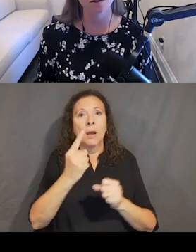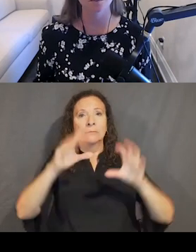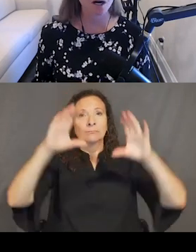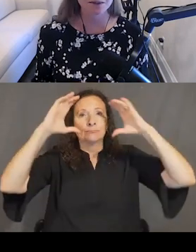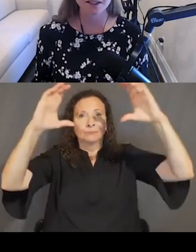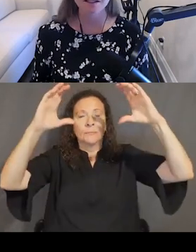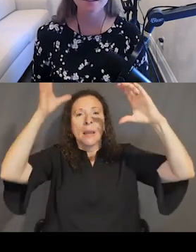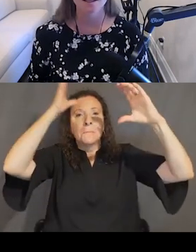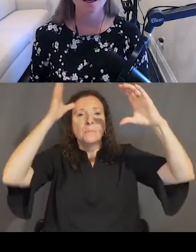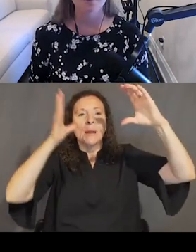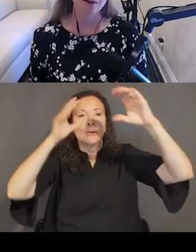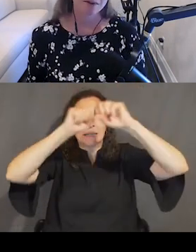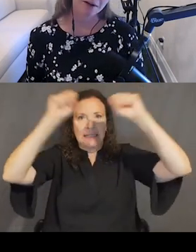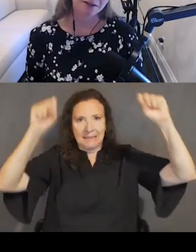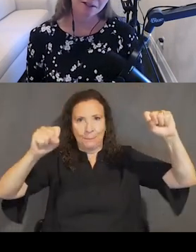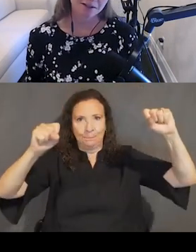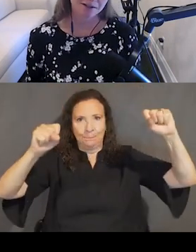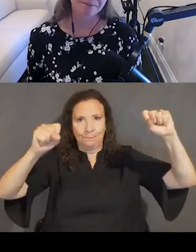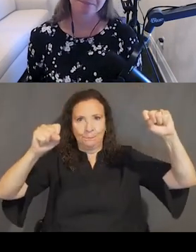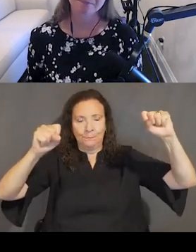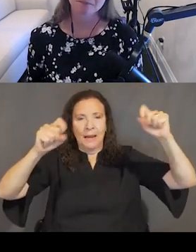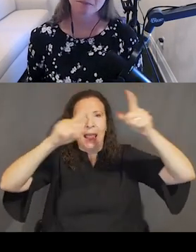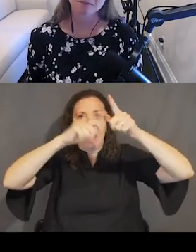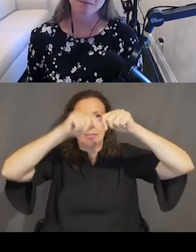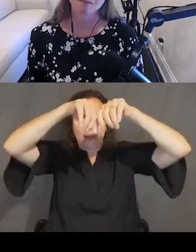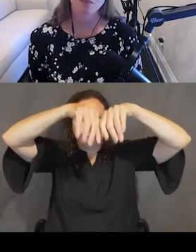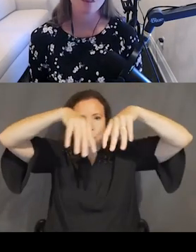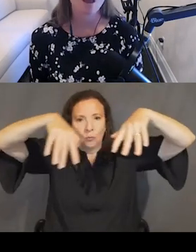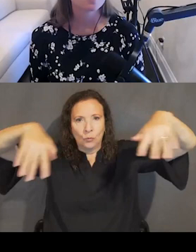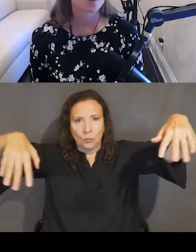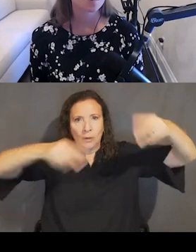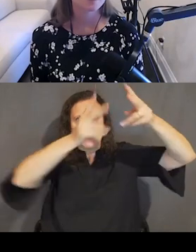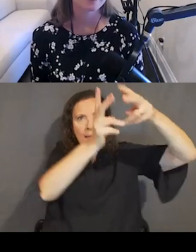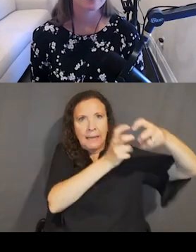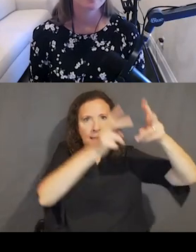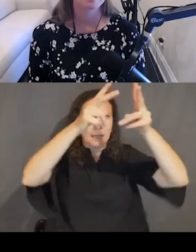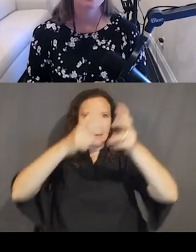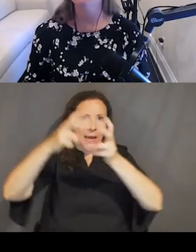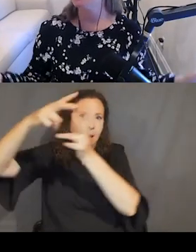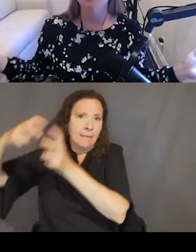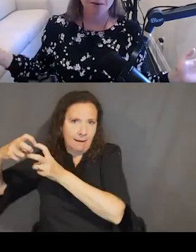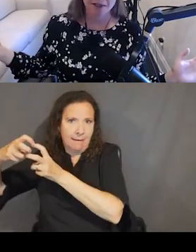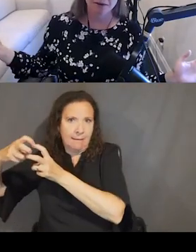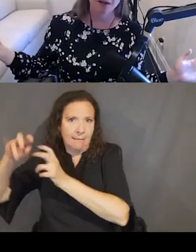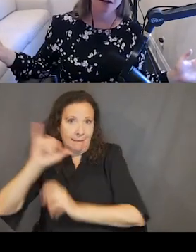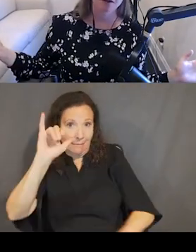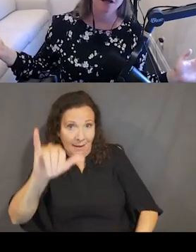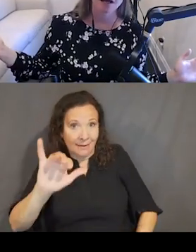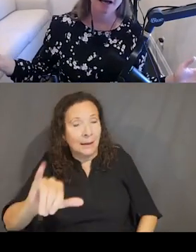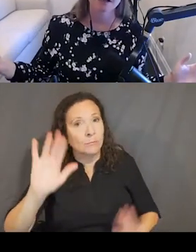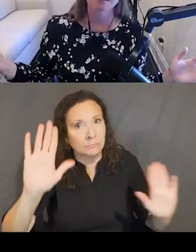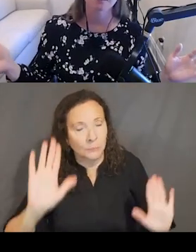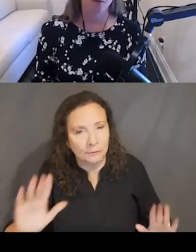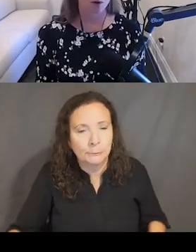features or properties from the parent design system. So like every digital property out there